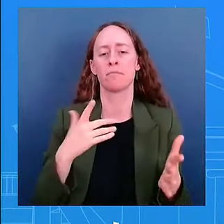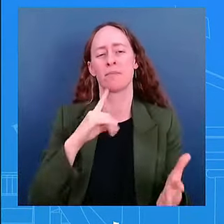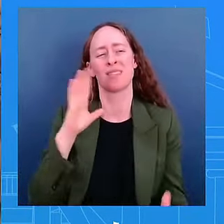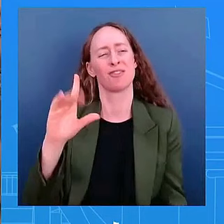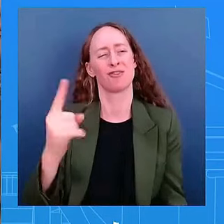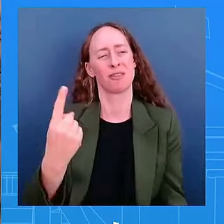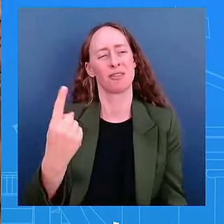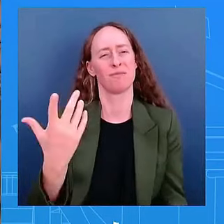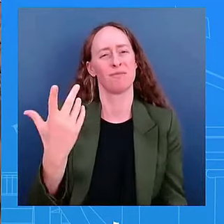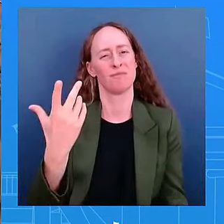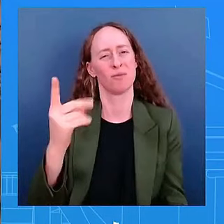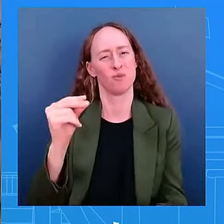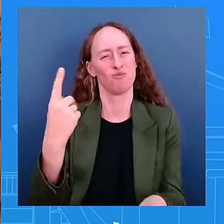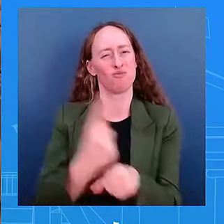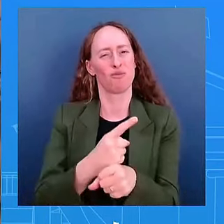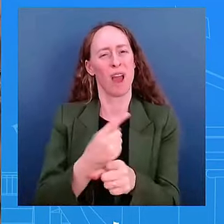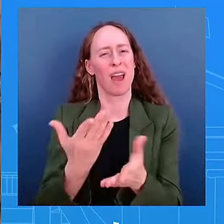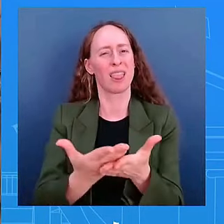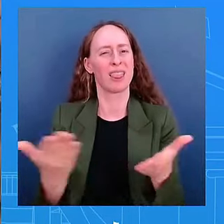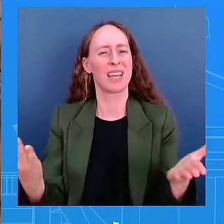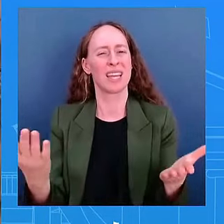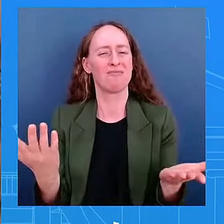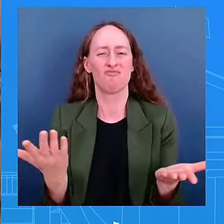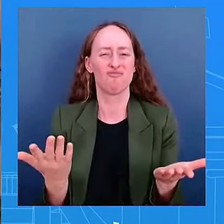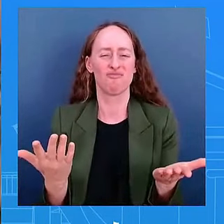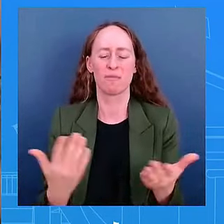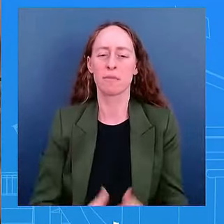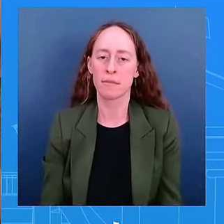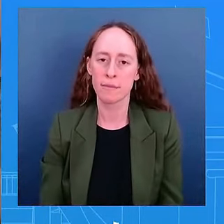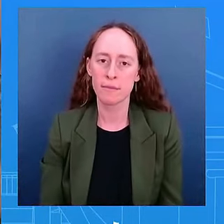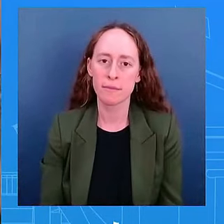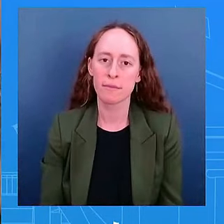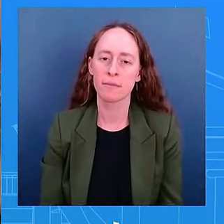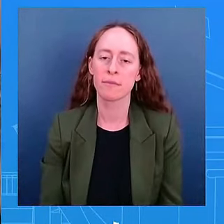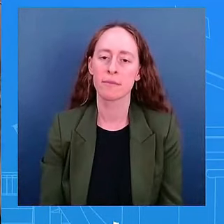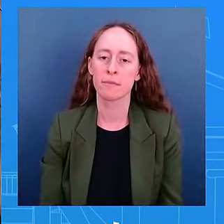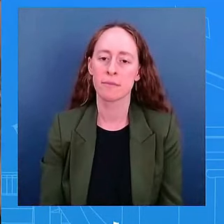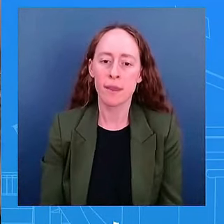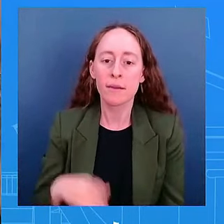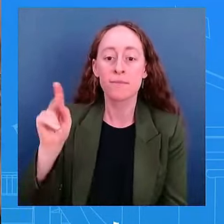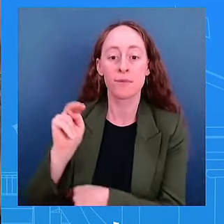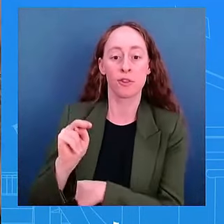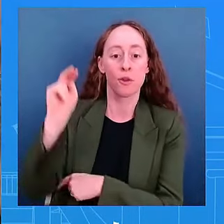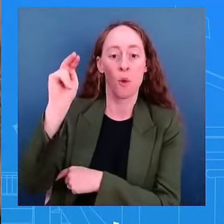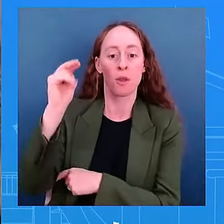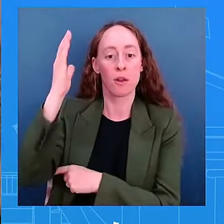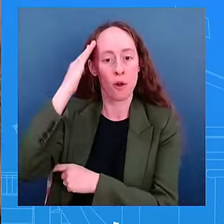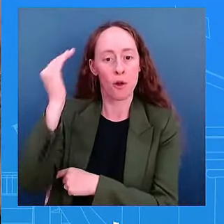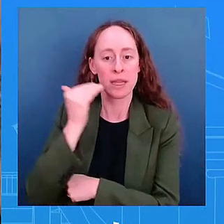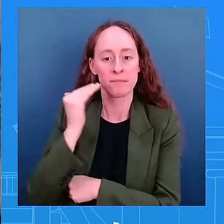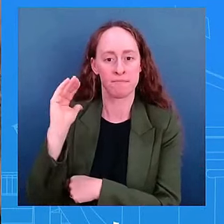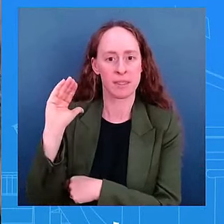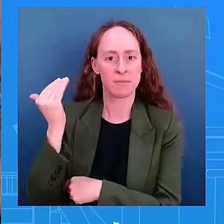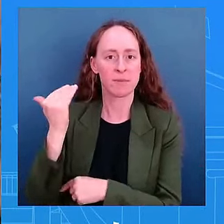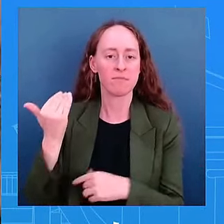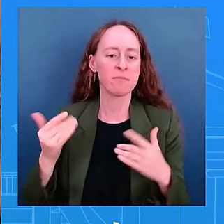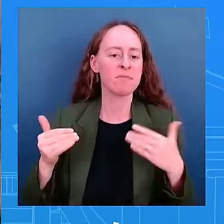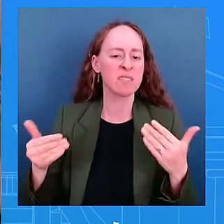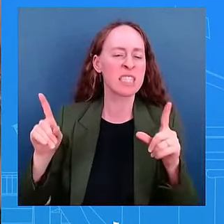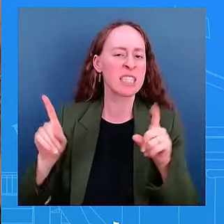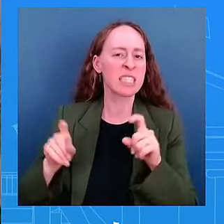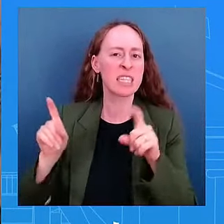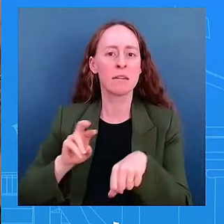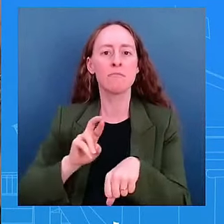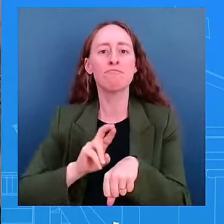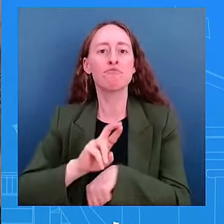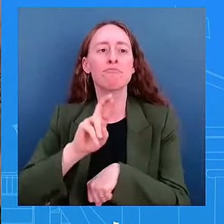policy side there's reporting that north korea could conduct another nuclear test to coincide with the u.s election uh the presidential election